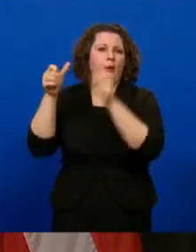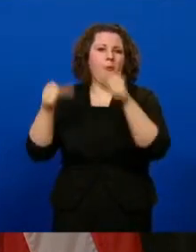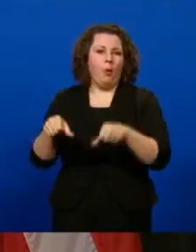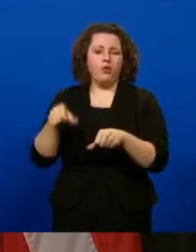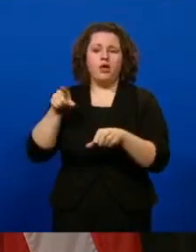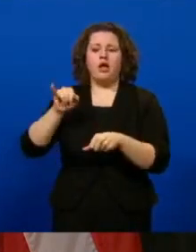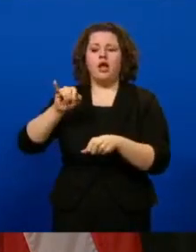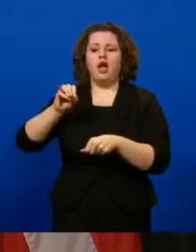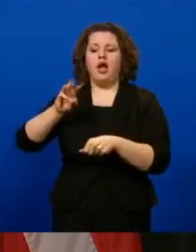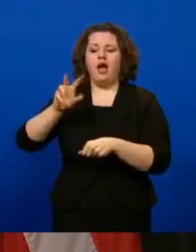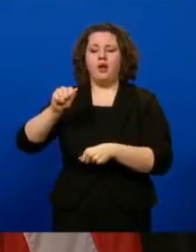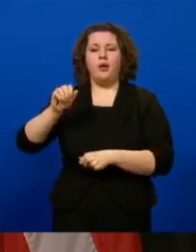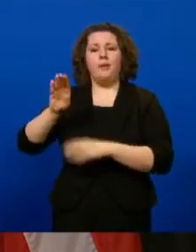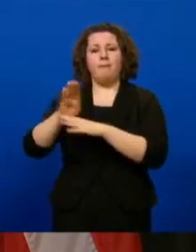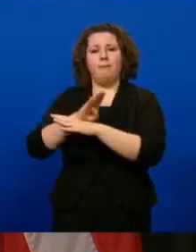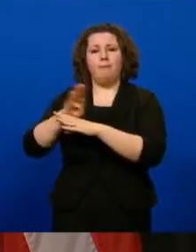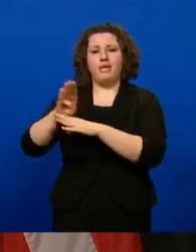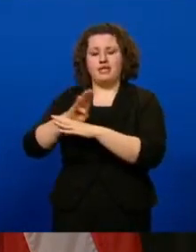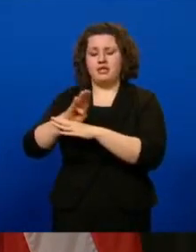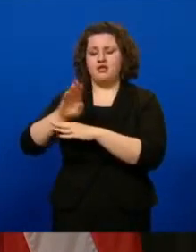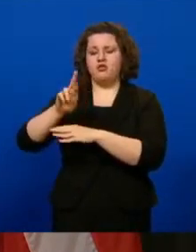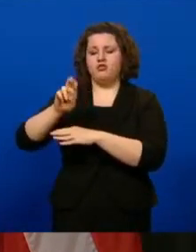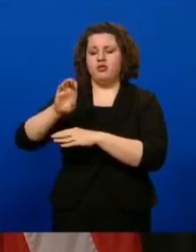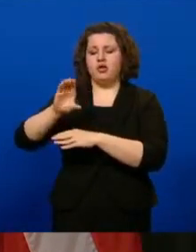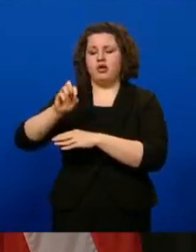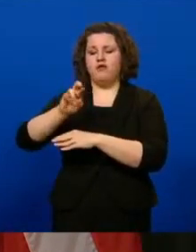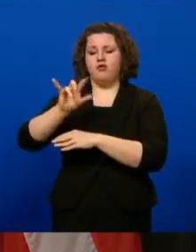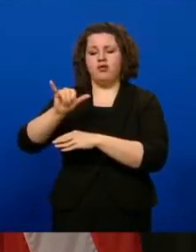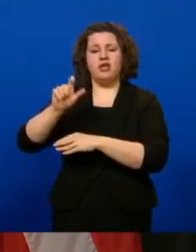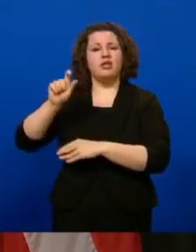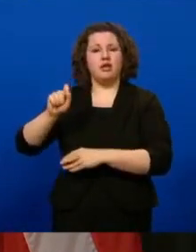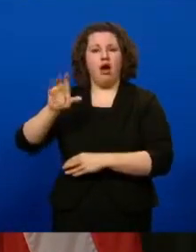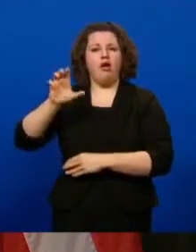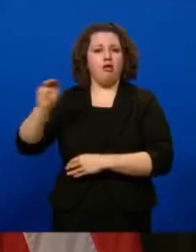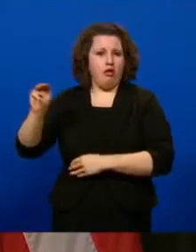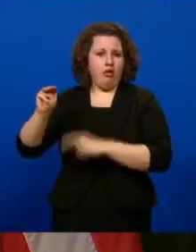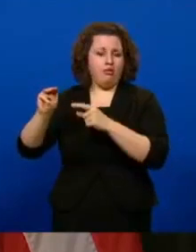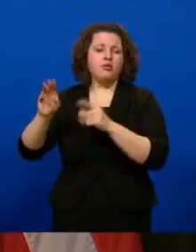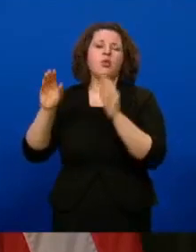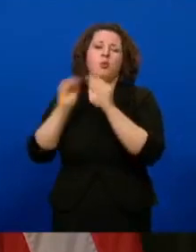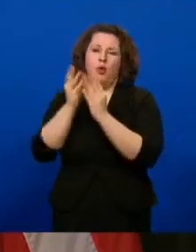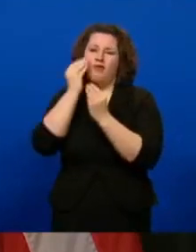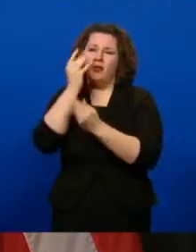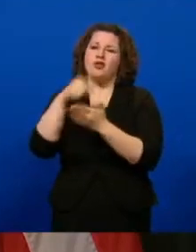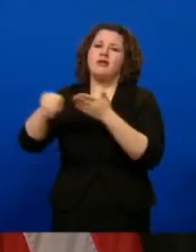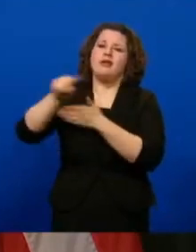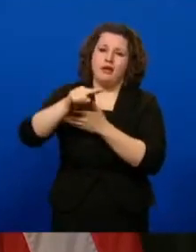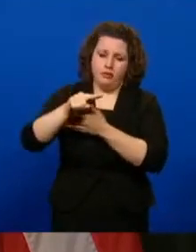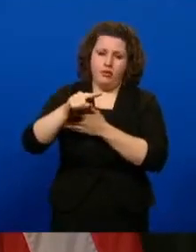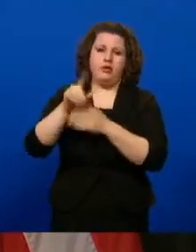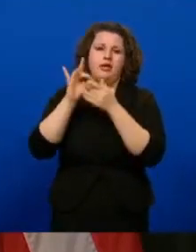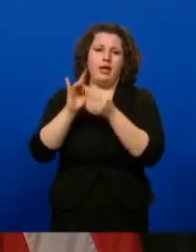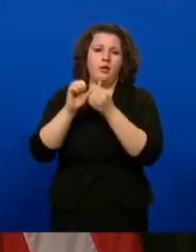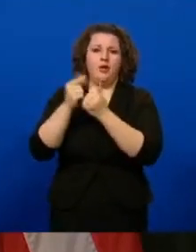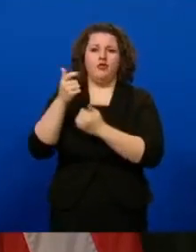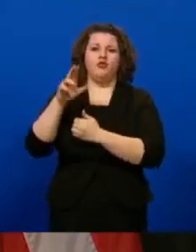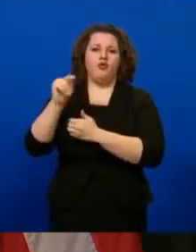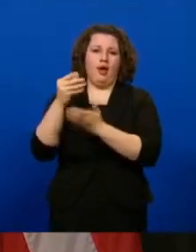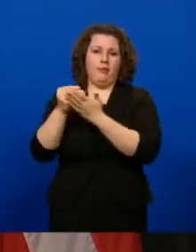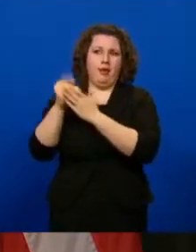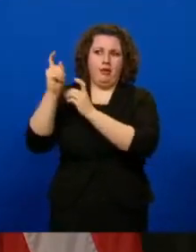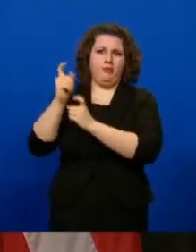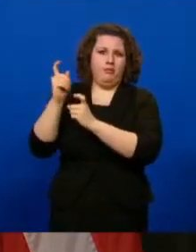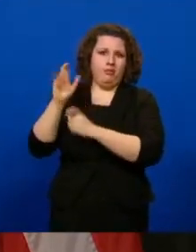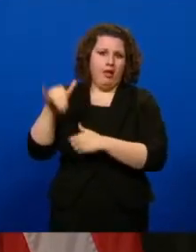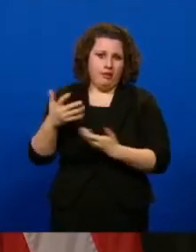iowabusinessrecovery.com. So more information on that is coming next week as well. And with that, I will